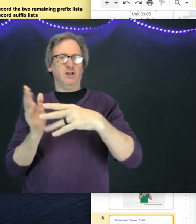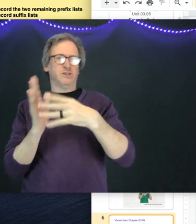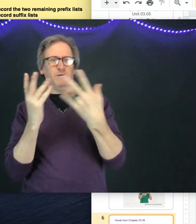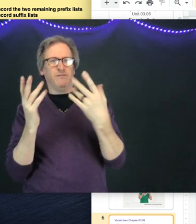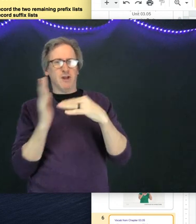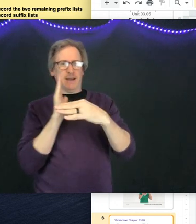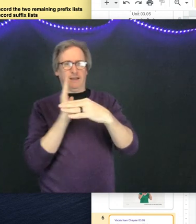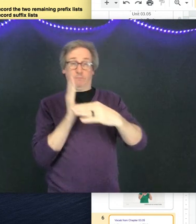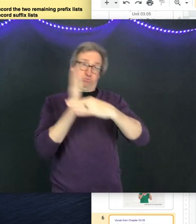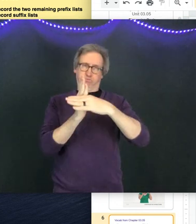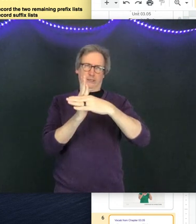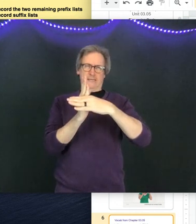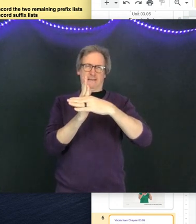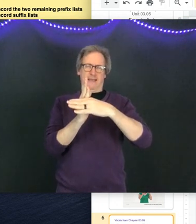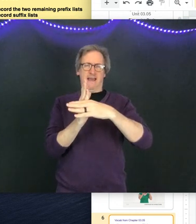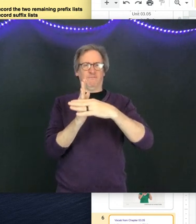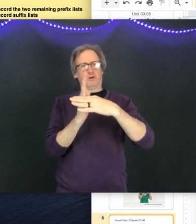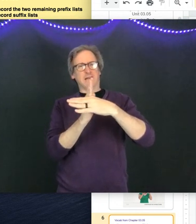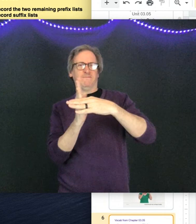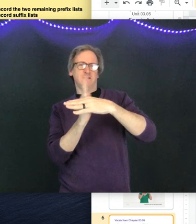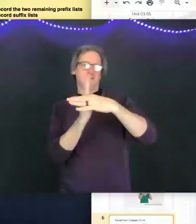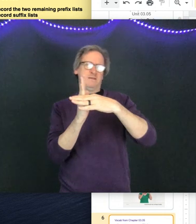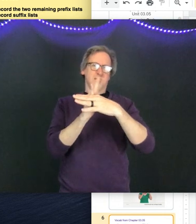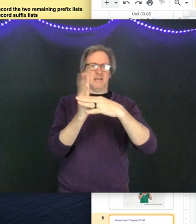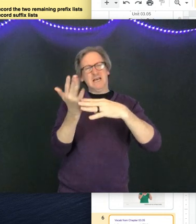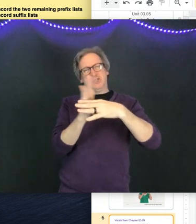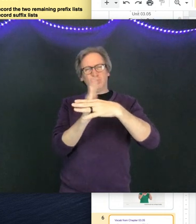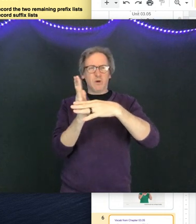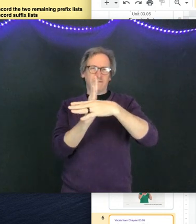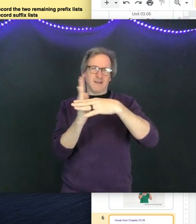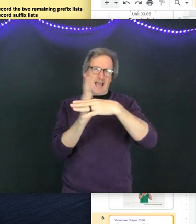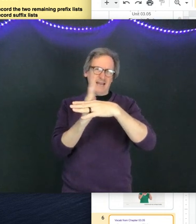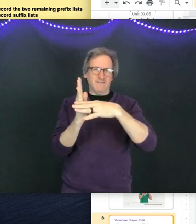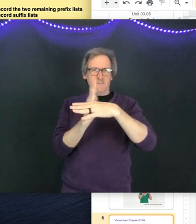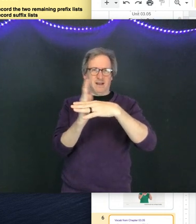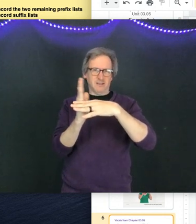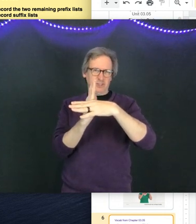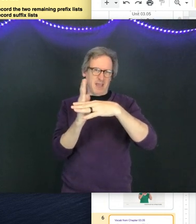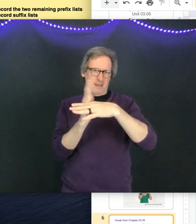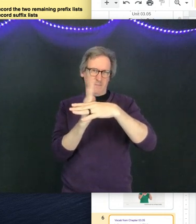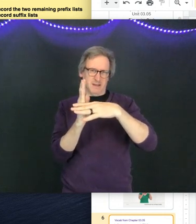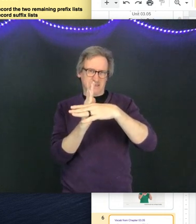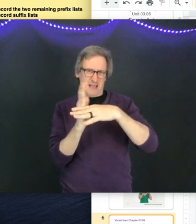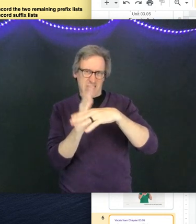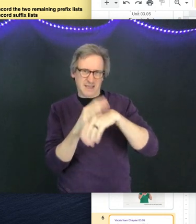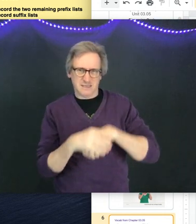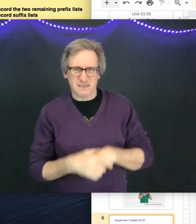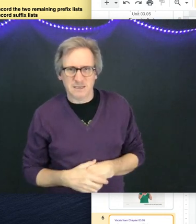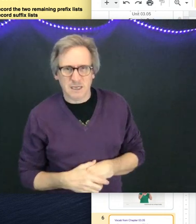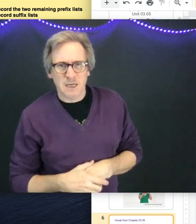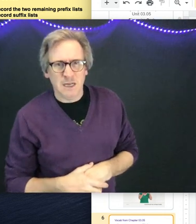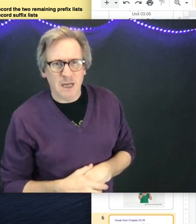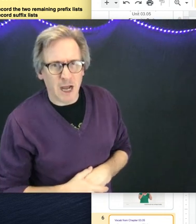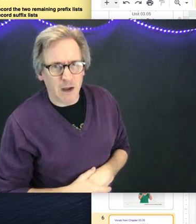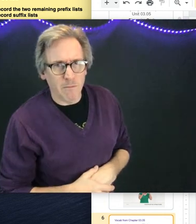You can also, if you're nodding, like exactly half or kind of sort of a kind of middle shape, middle size.